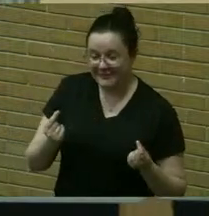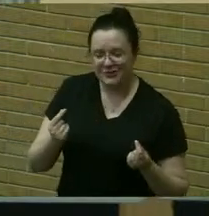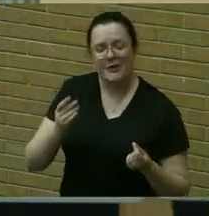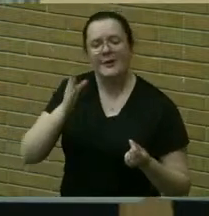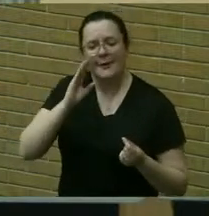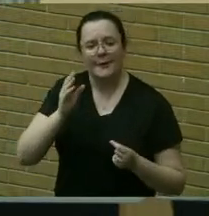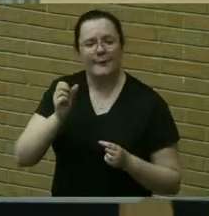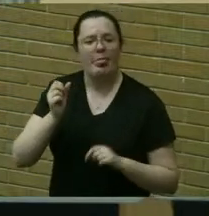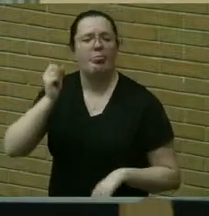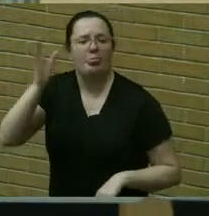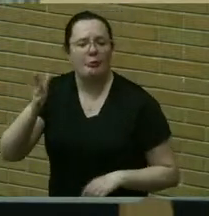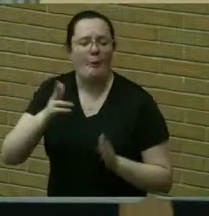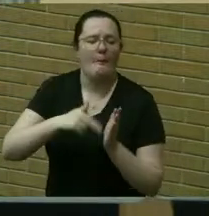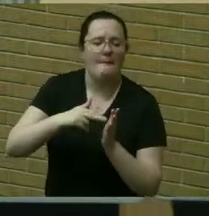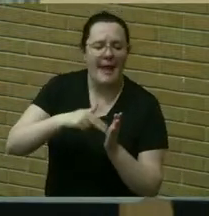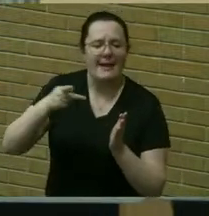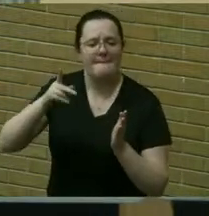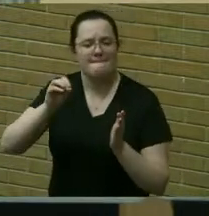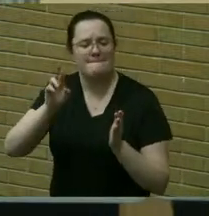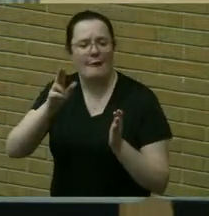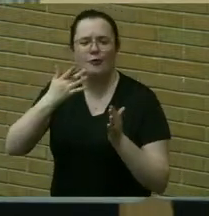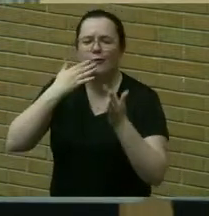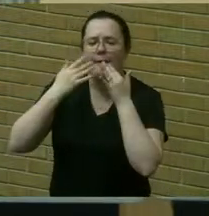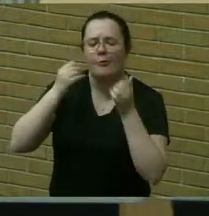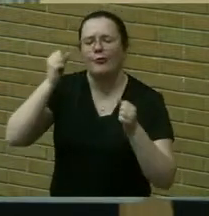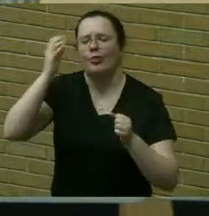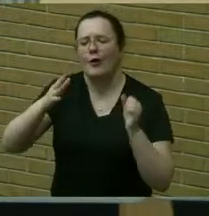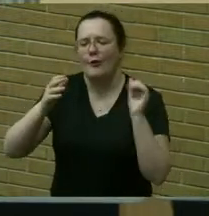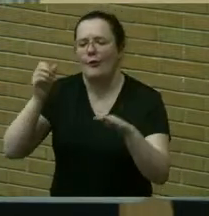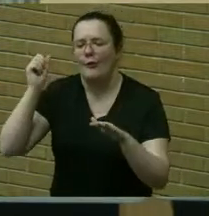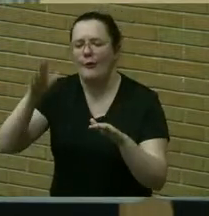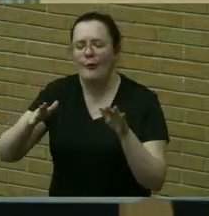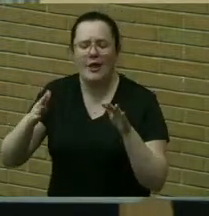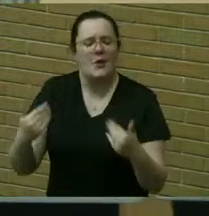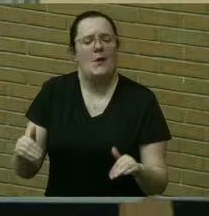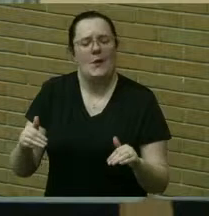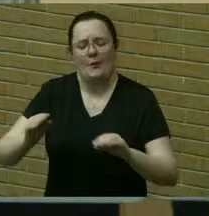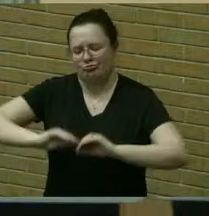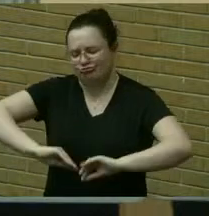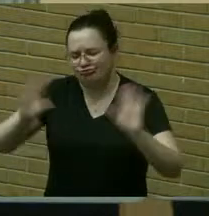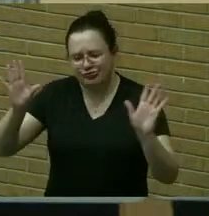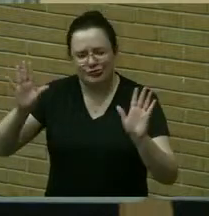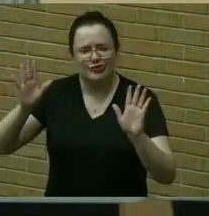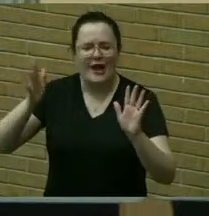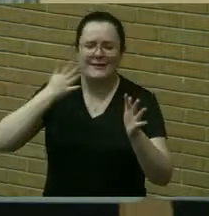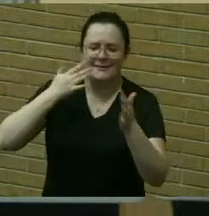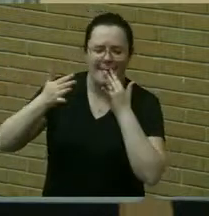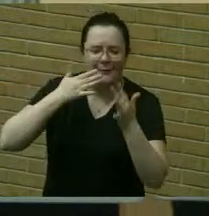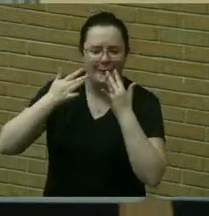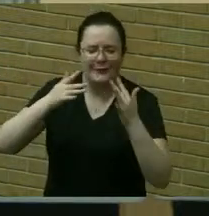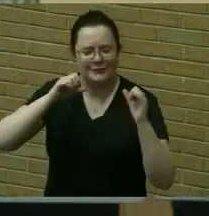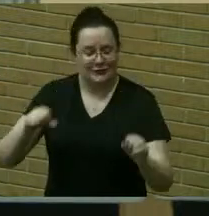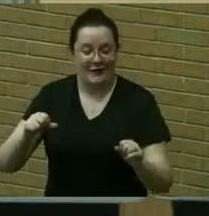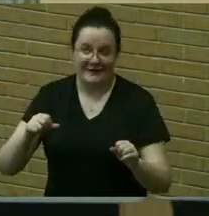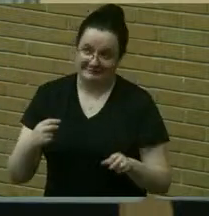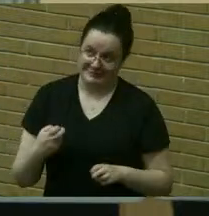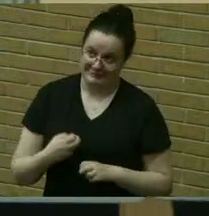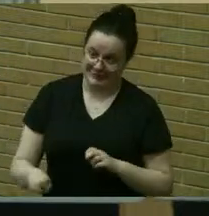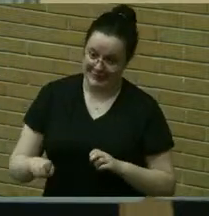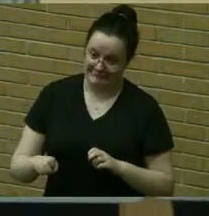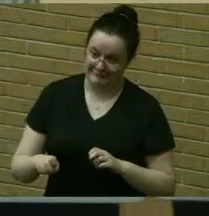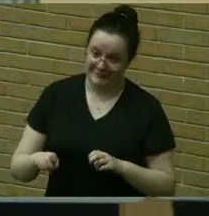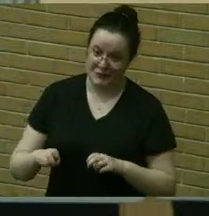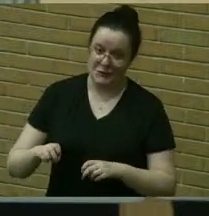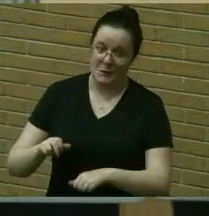powder or any sorts of very bright and very hard to get off your